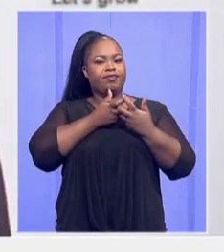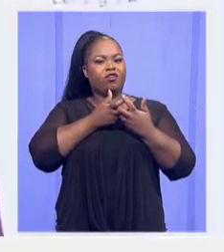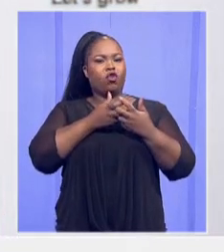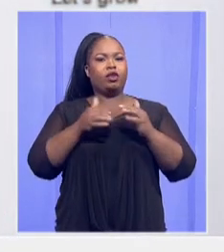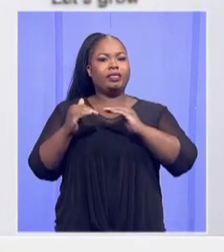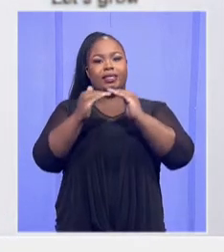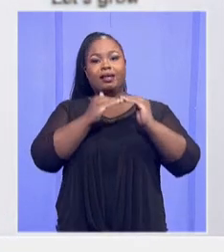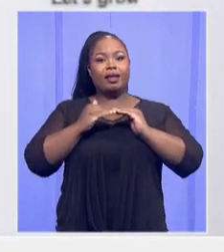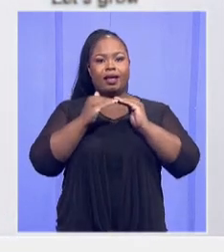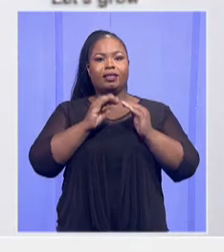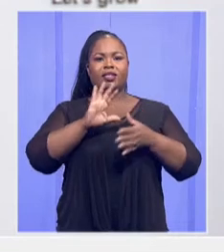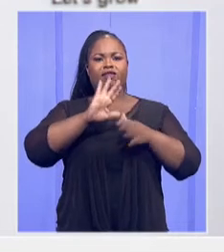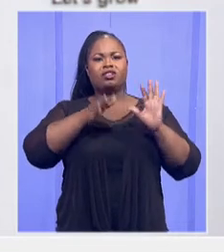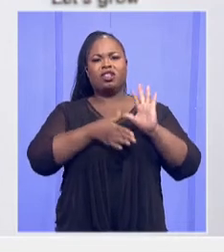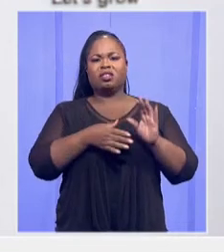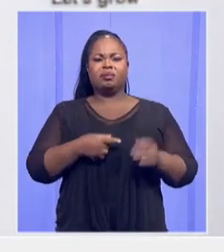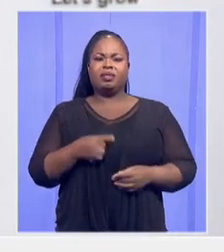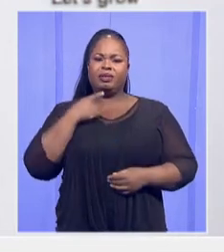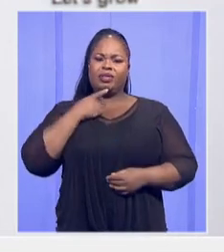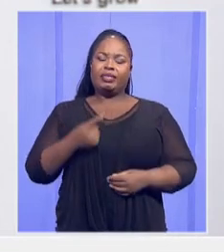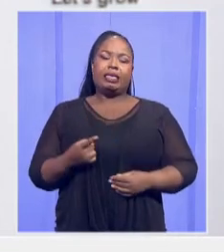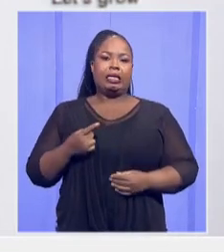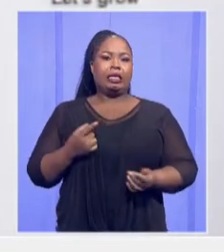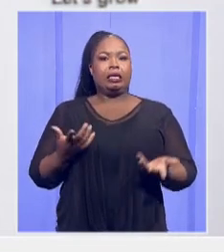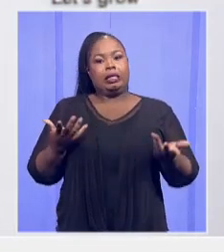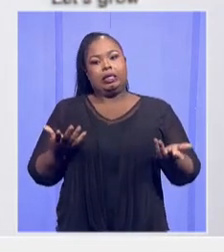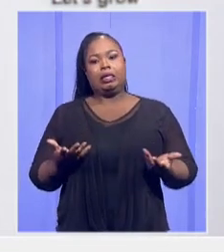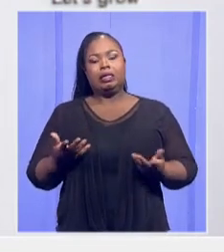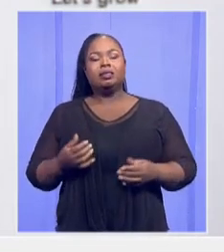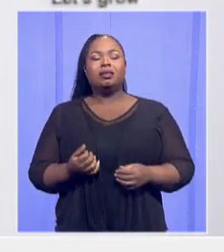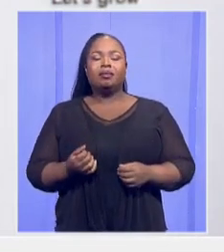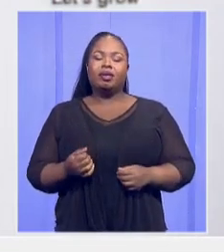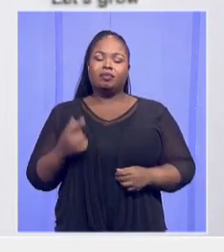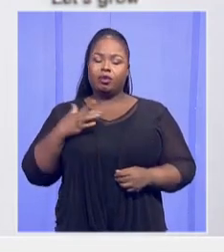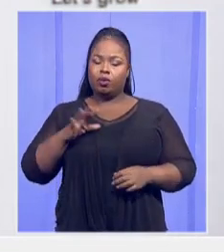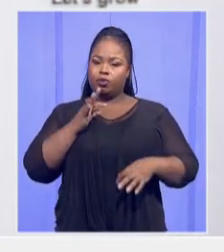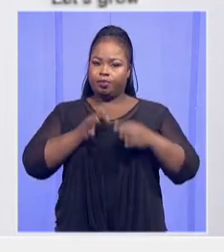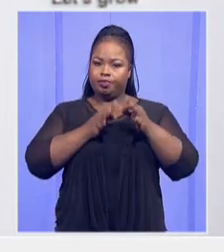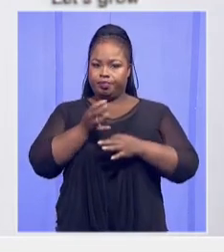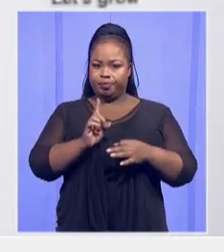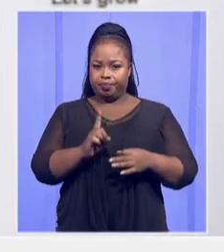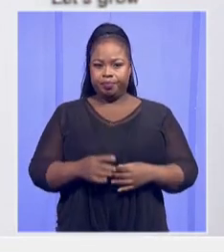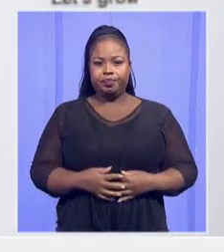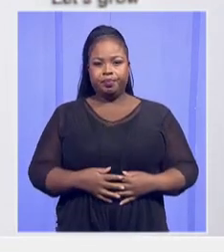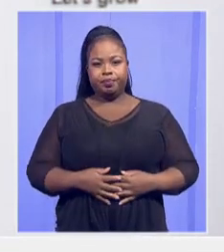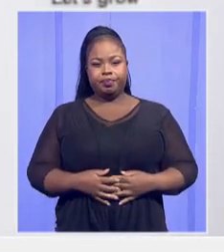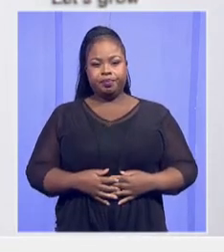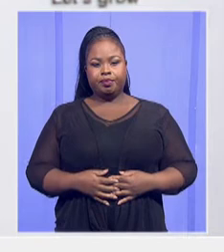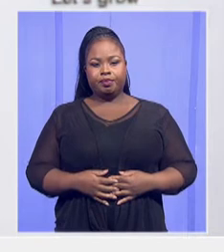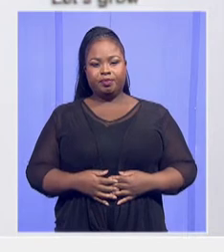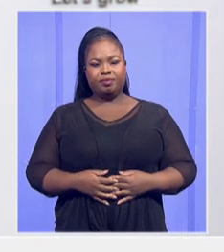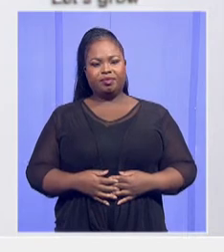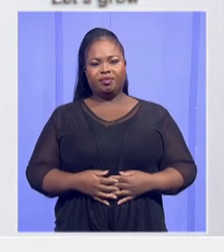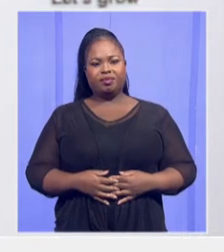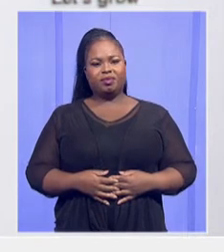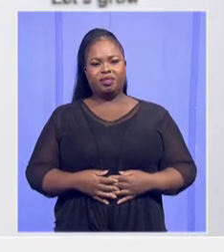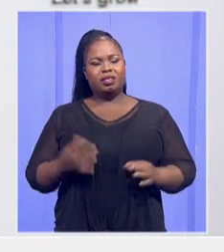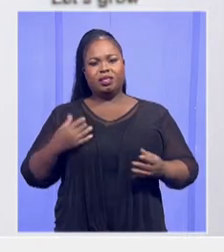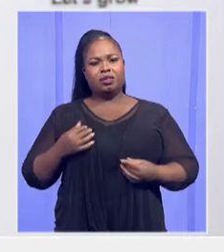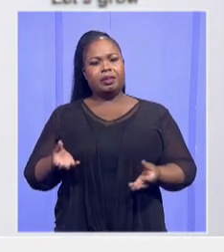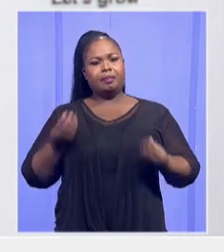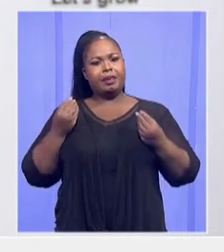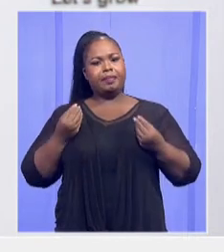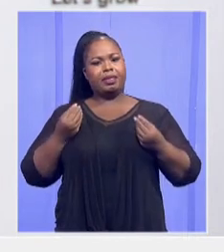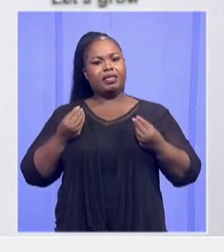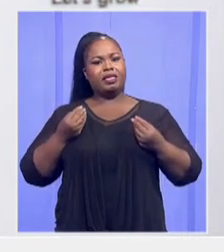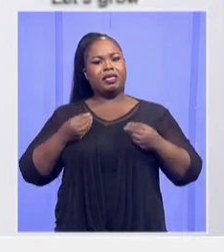can't stand this government and say, yes, she didn't. But the fact of the matter, which I wanted to clarify today, is that she was not found in the pit latrine.